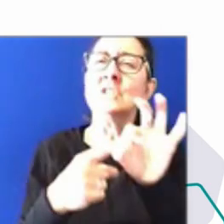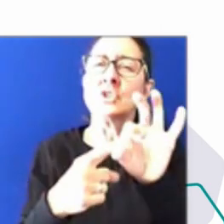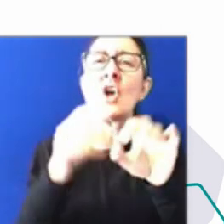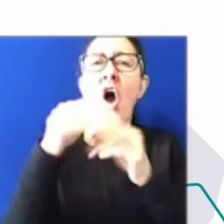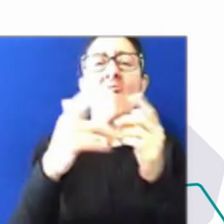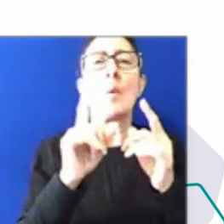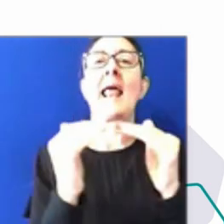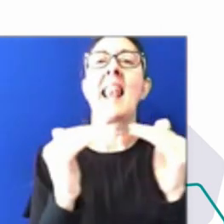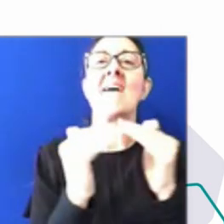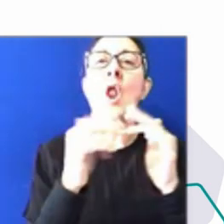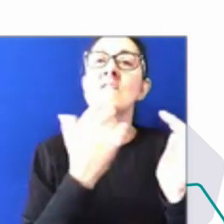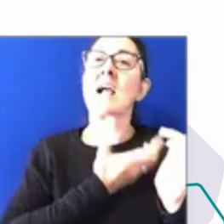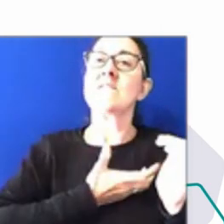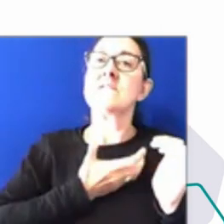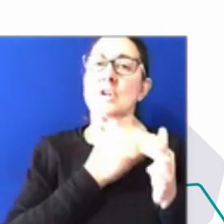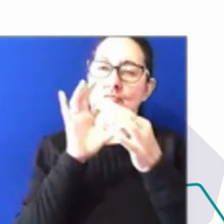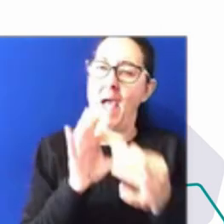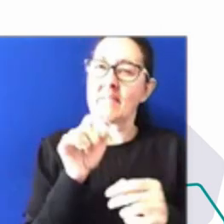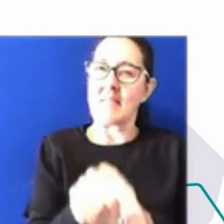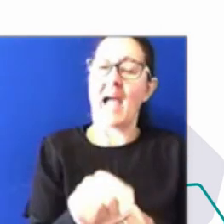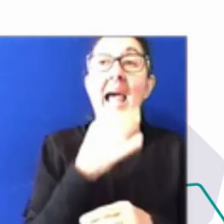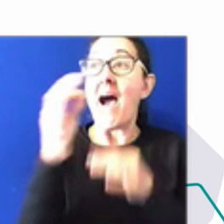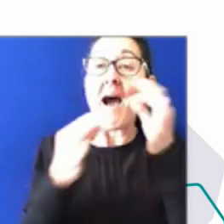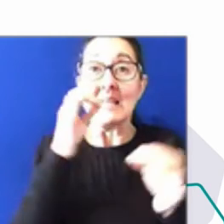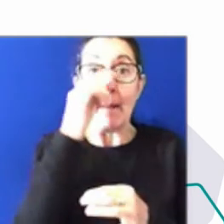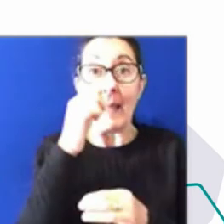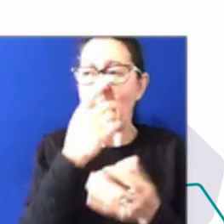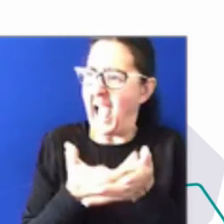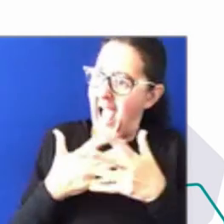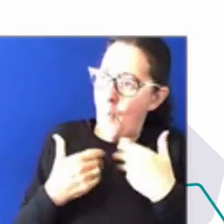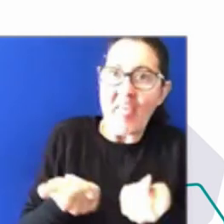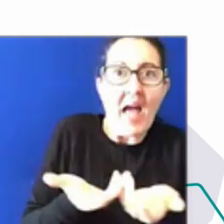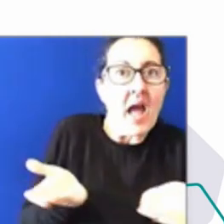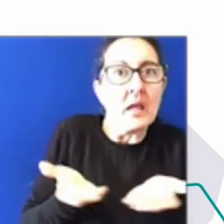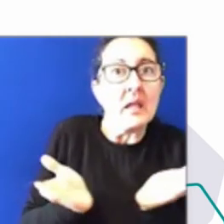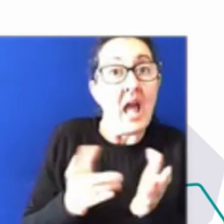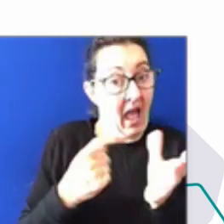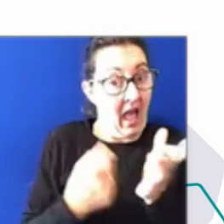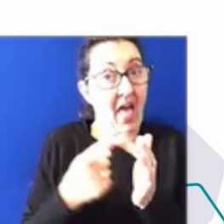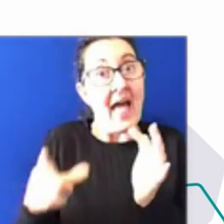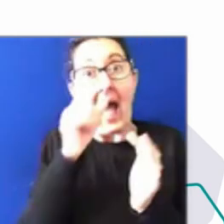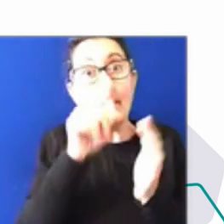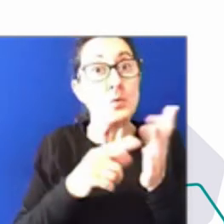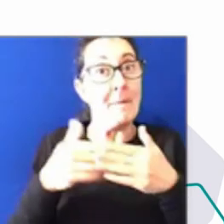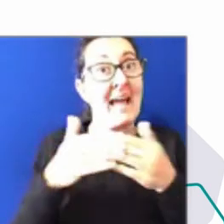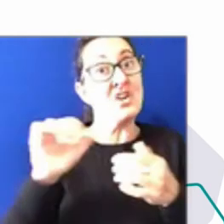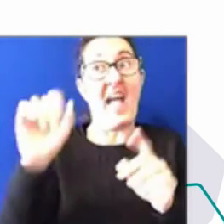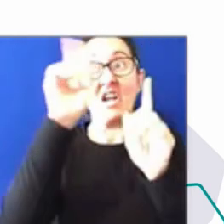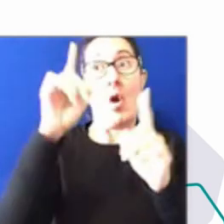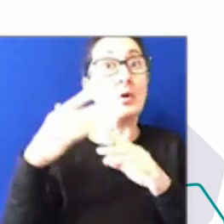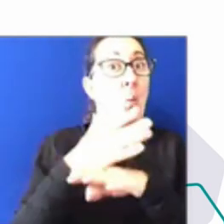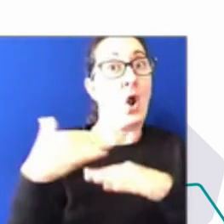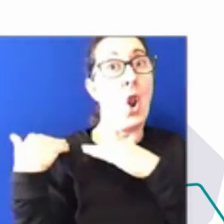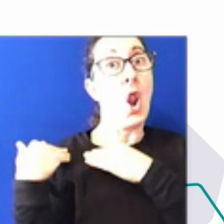around that. And to ask their people, how are they and are you really able to manage your current workload, check